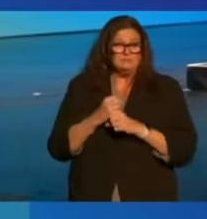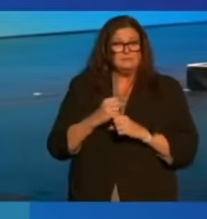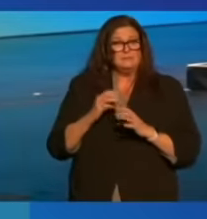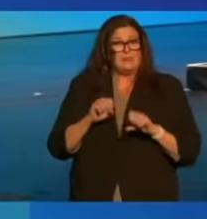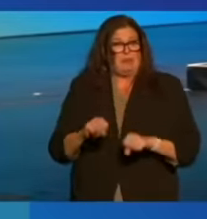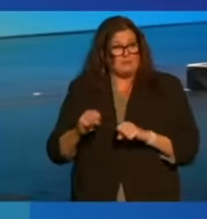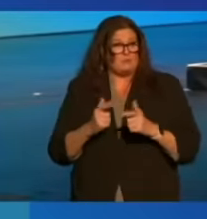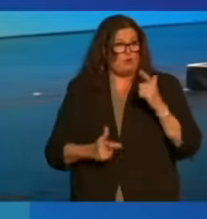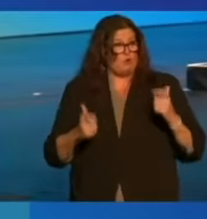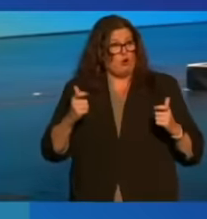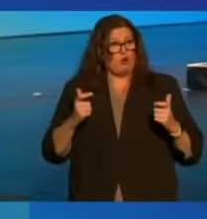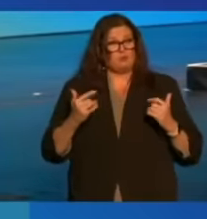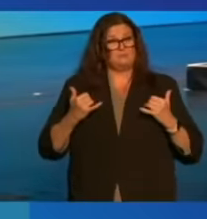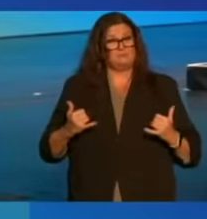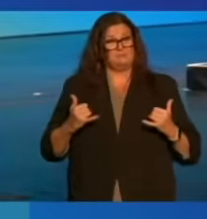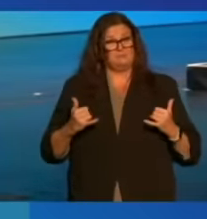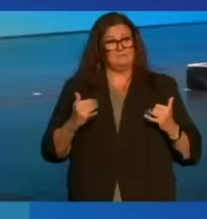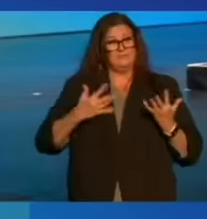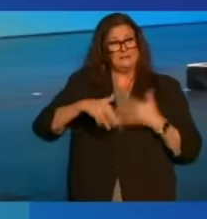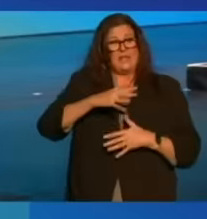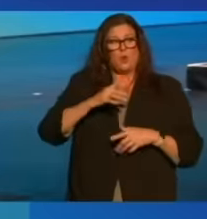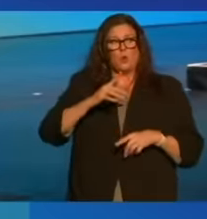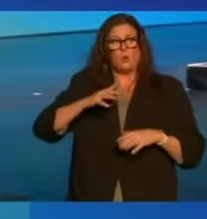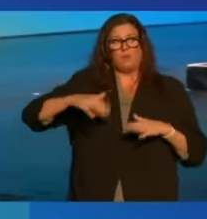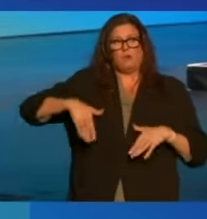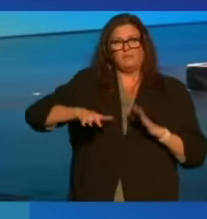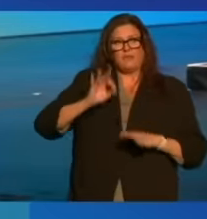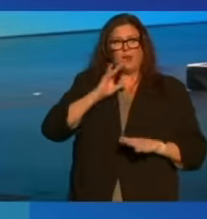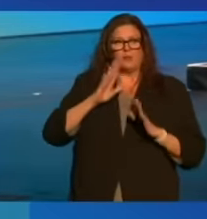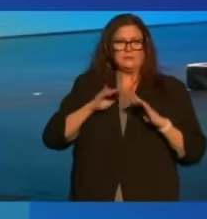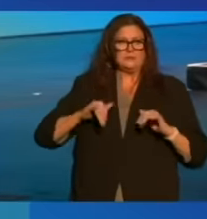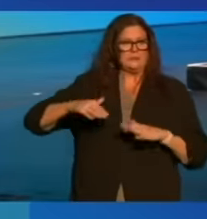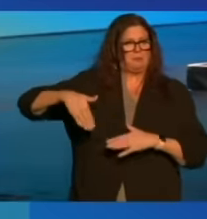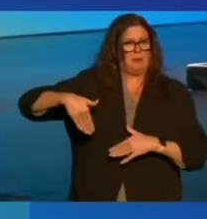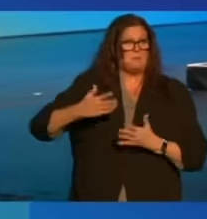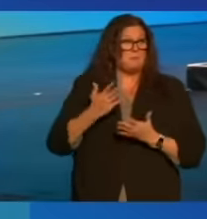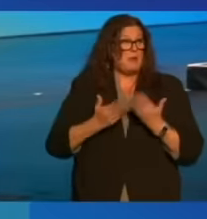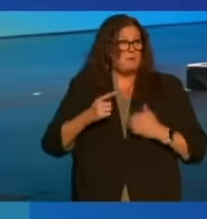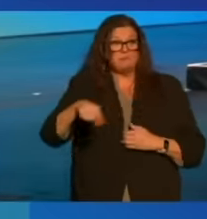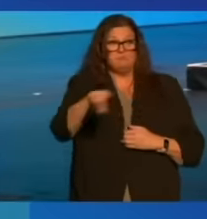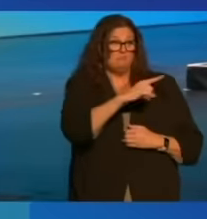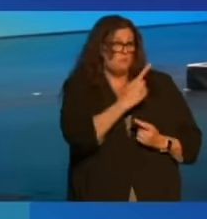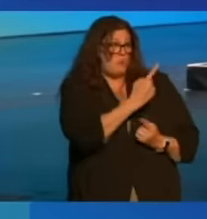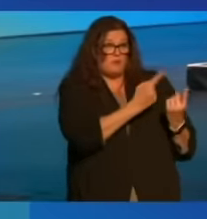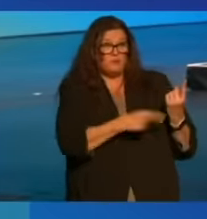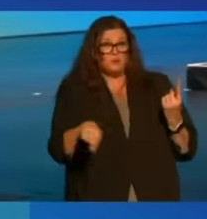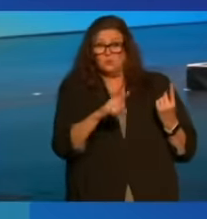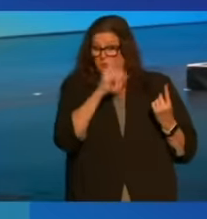large modern societies, we haven't discovered those systems yet. Maybe one of you will invent them.